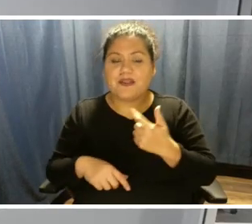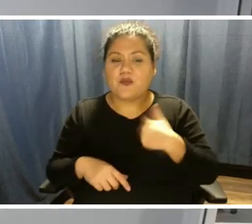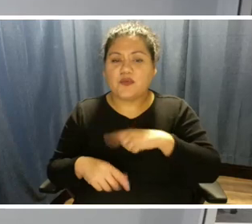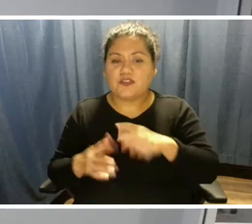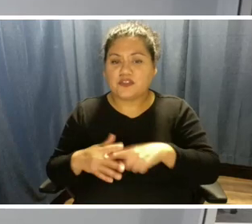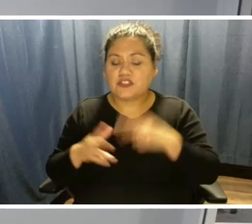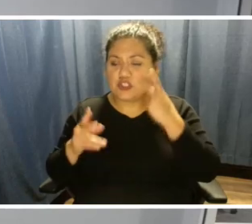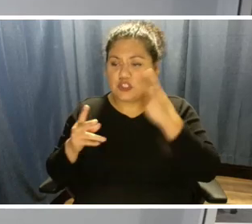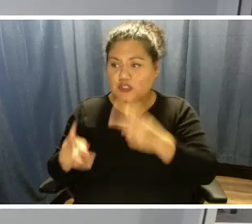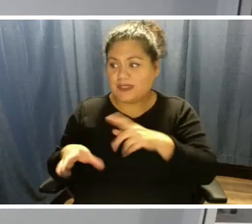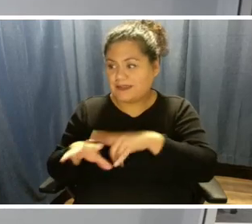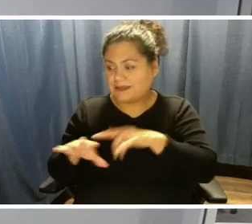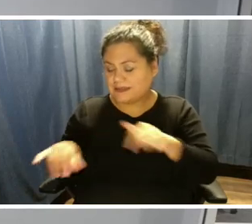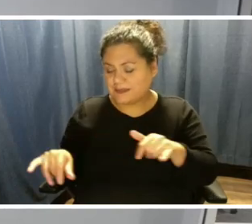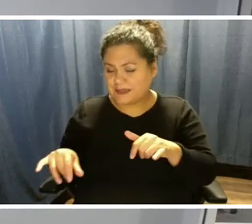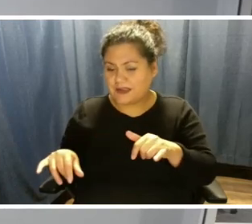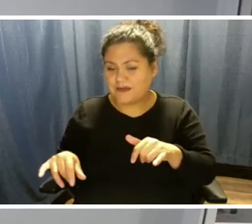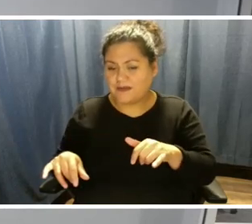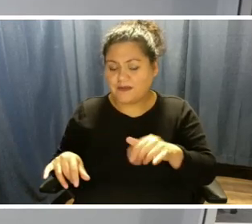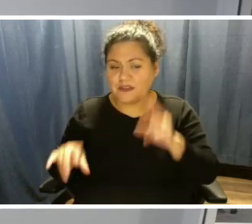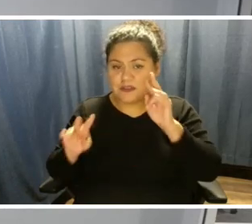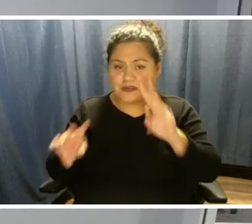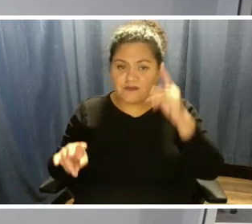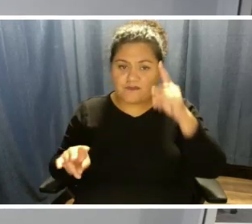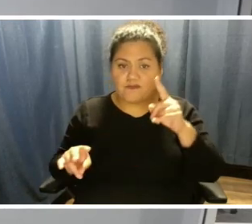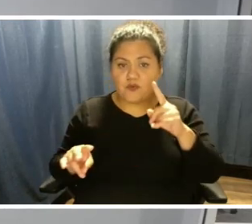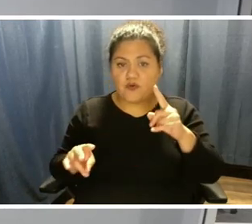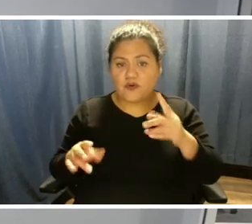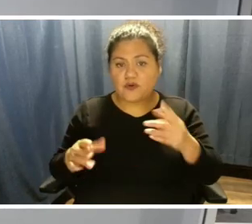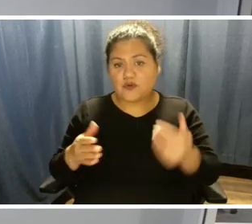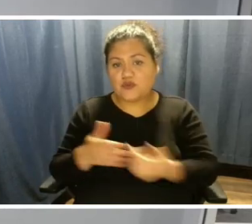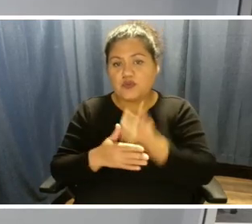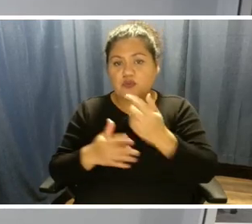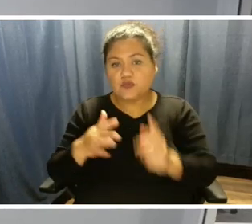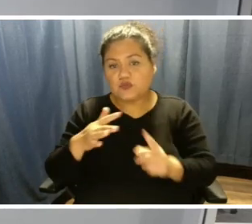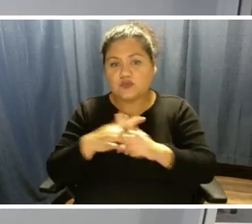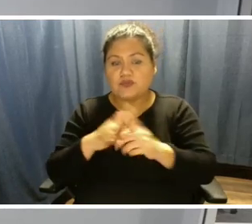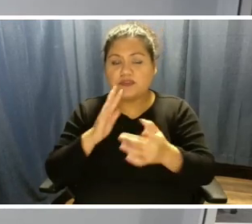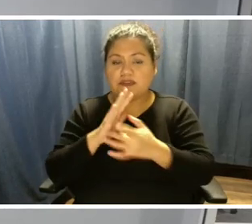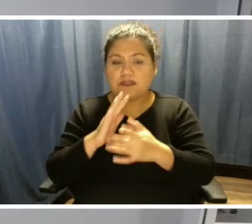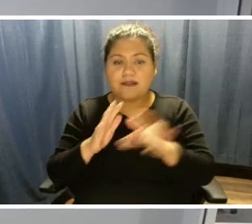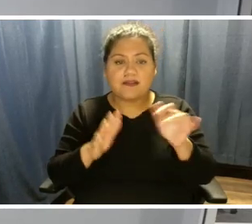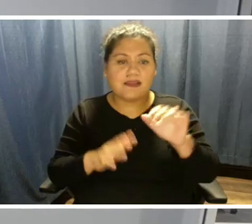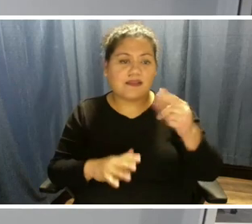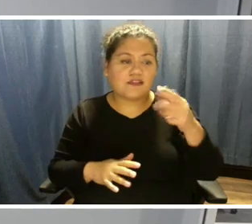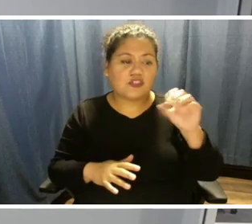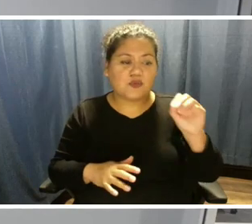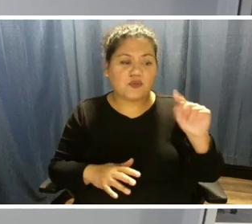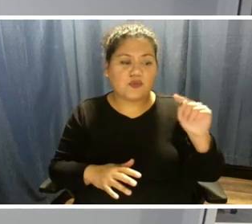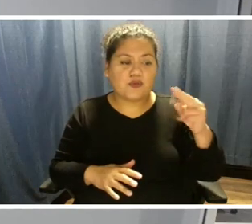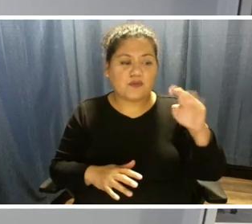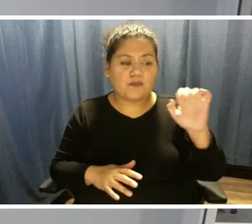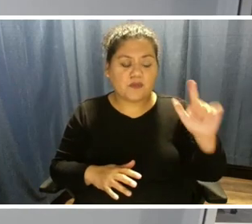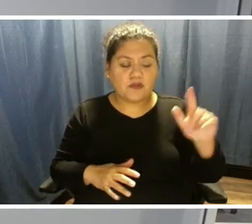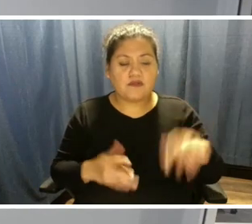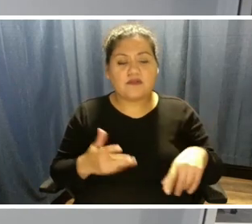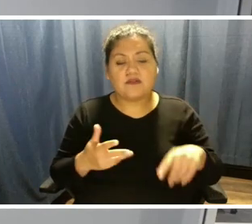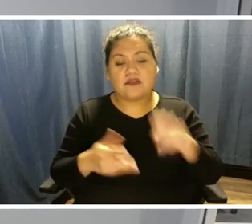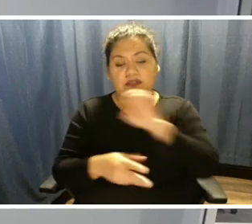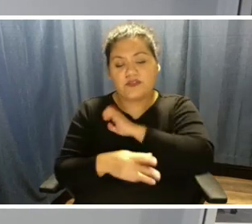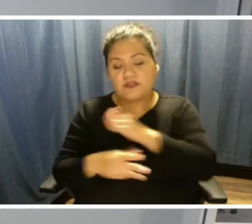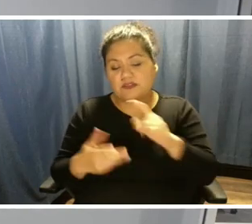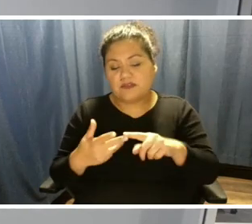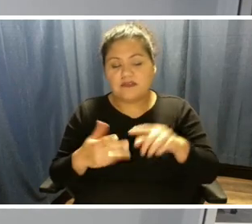time forward for emerging technology. heard Angela mention geothermal energy. We've talked about small modular